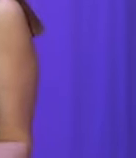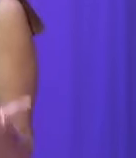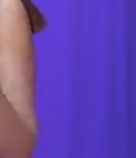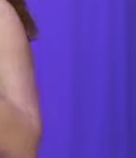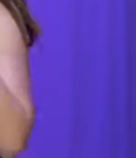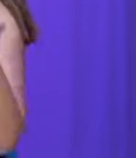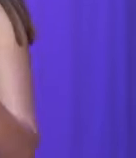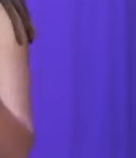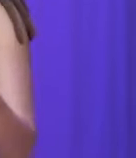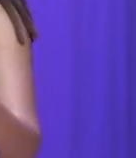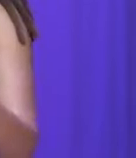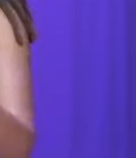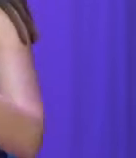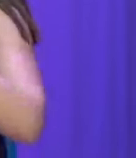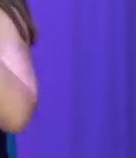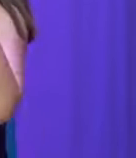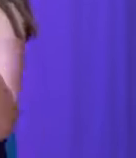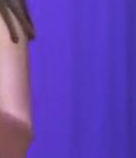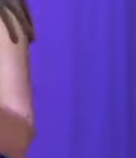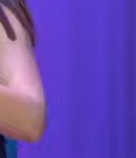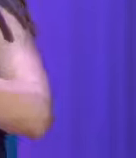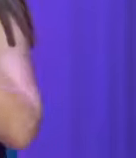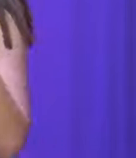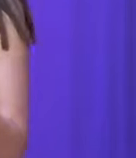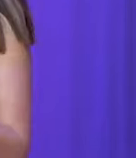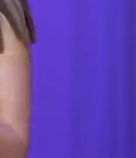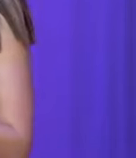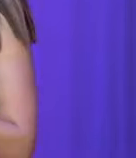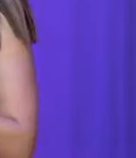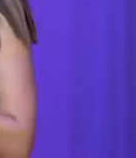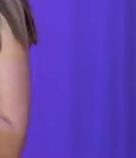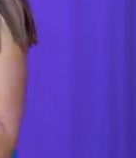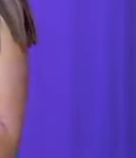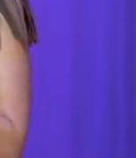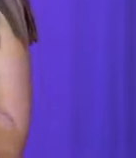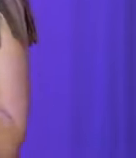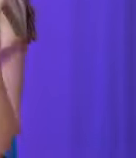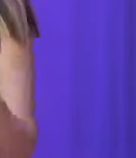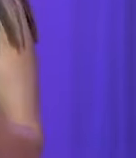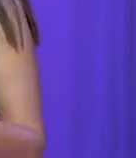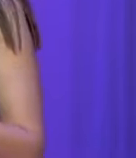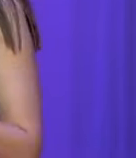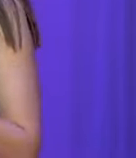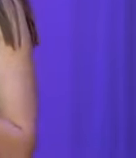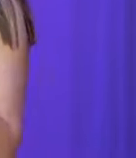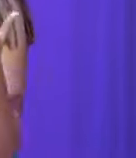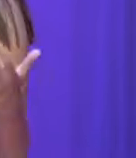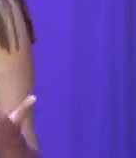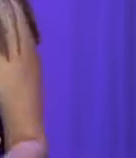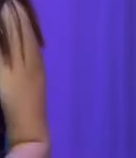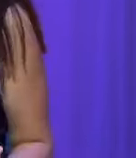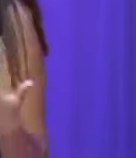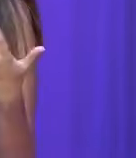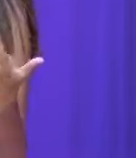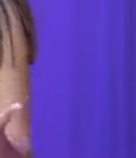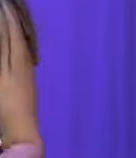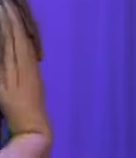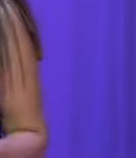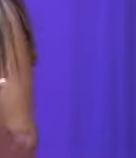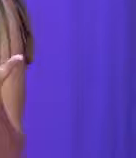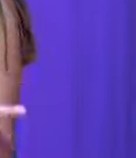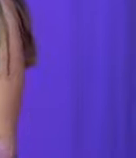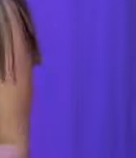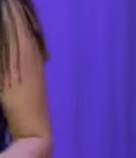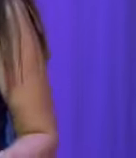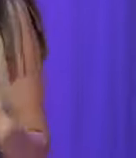moving forward now, and based on these statistics, are you thinking of kind of using this